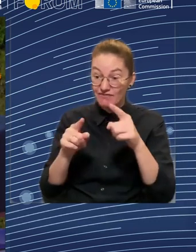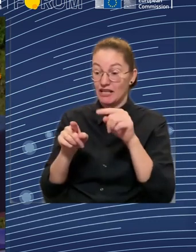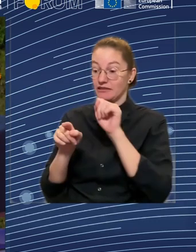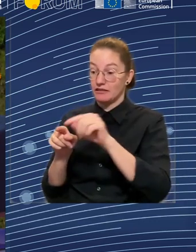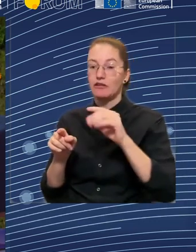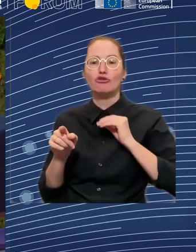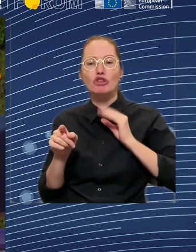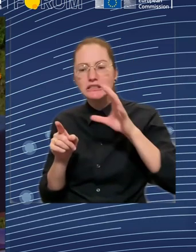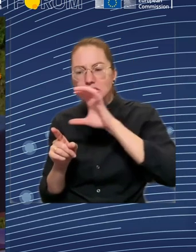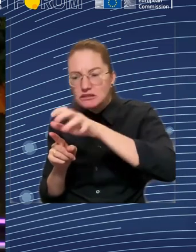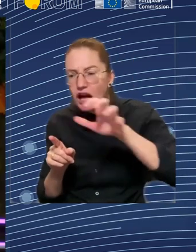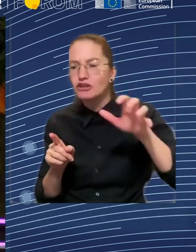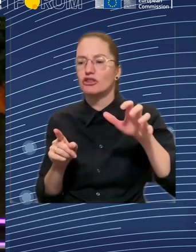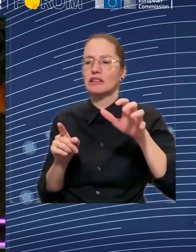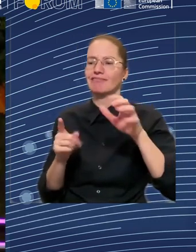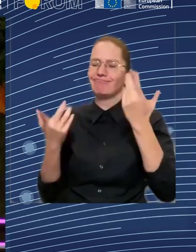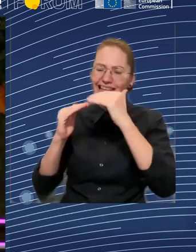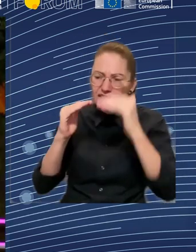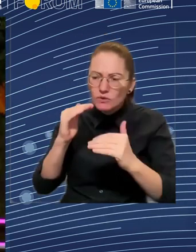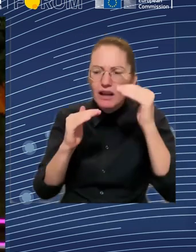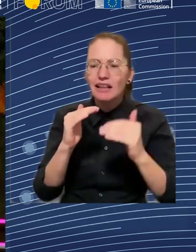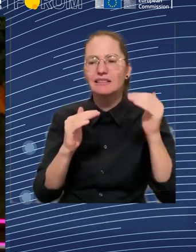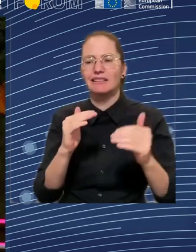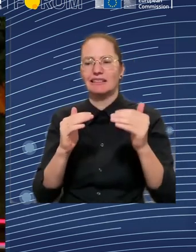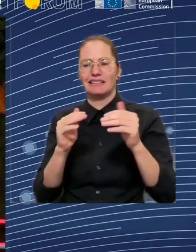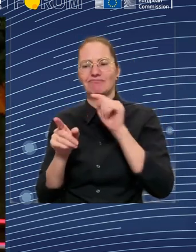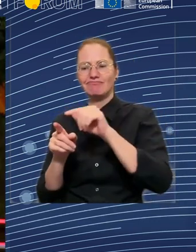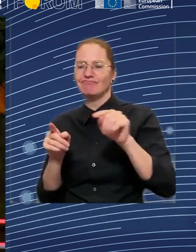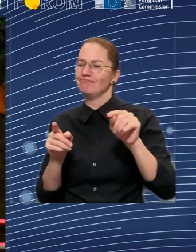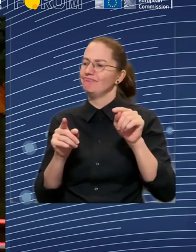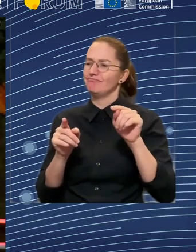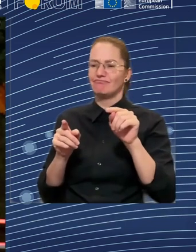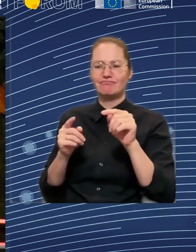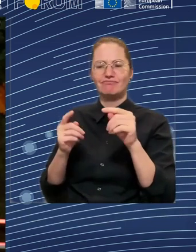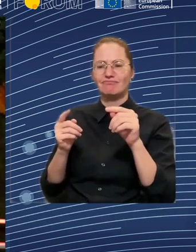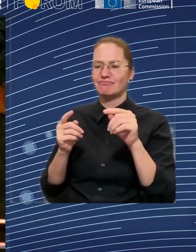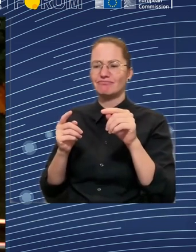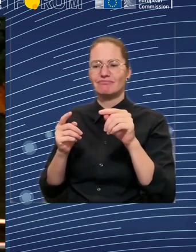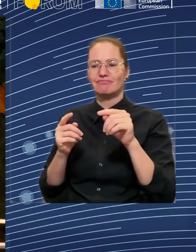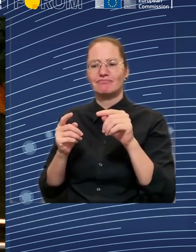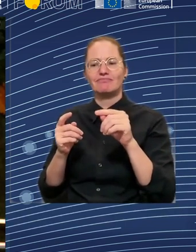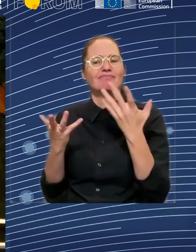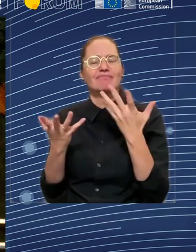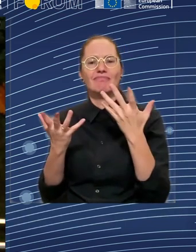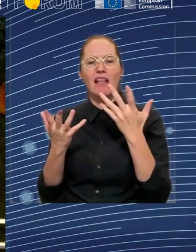to social assistance. What is the program that the European Commission mostly is talking about?